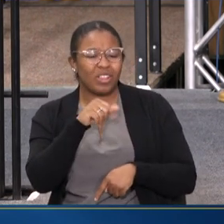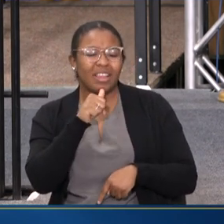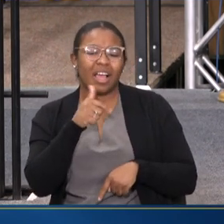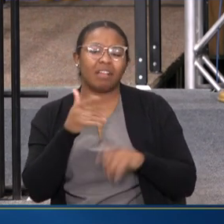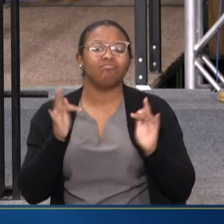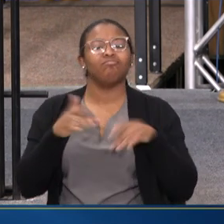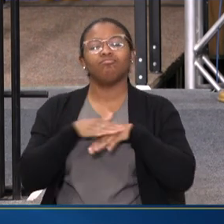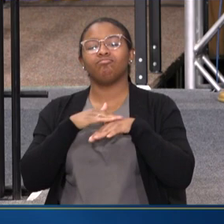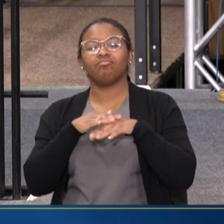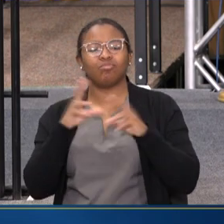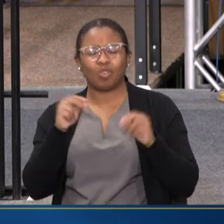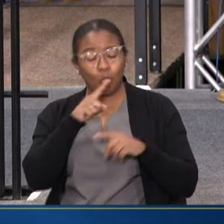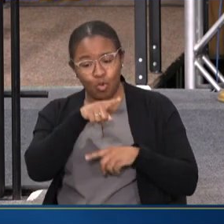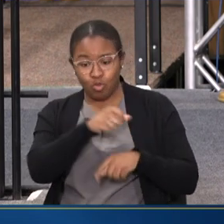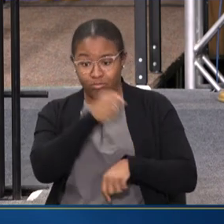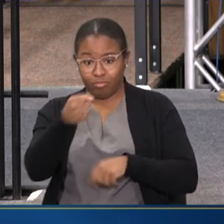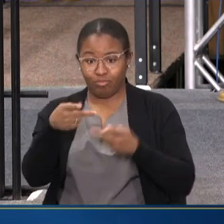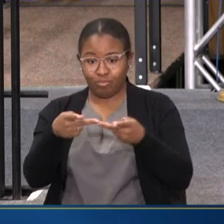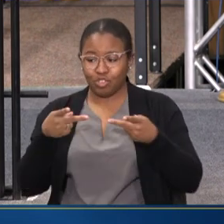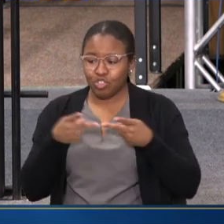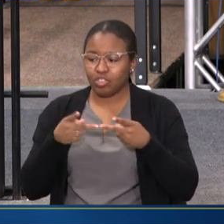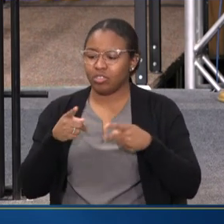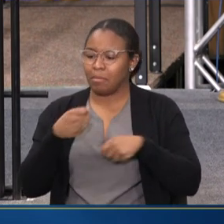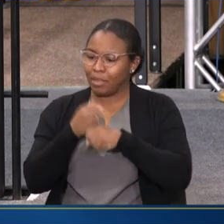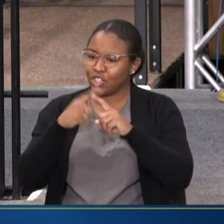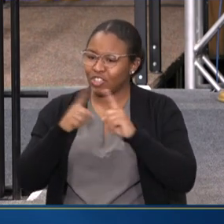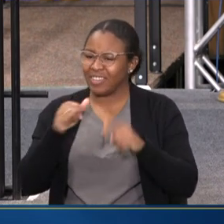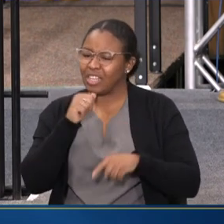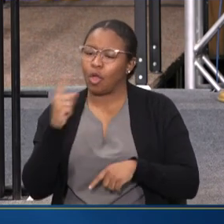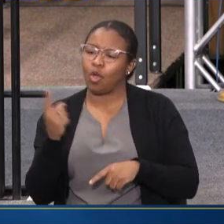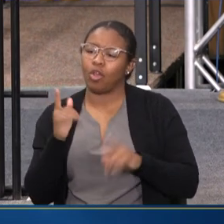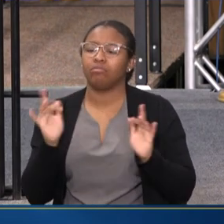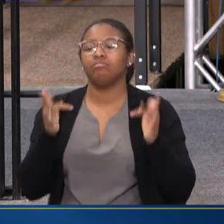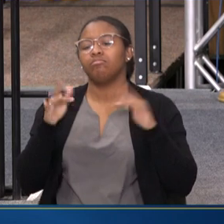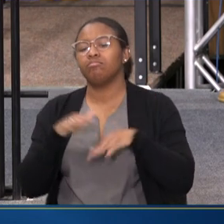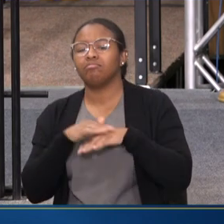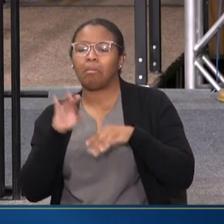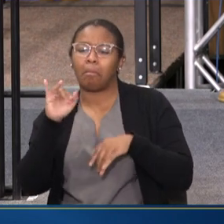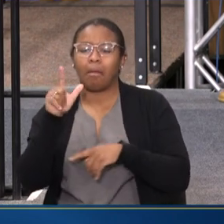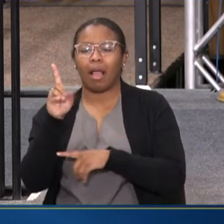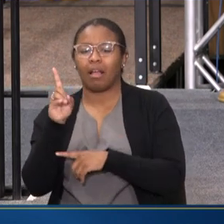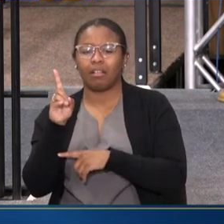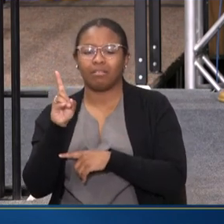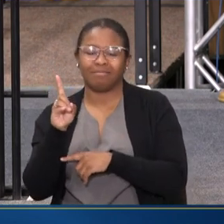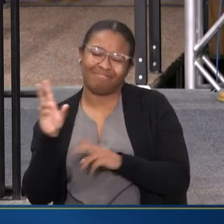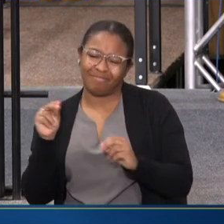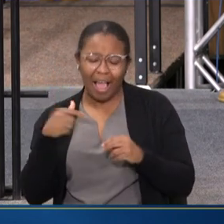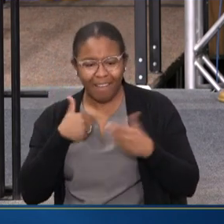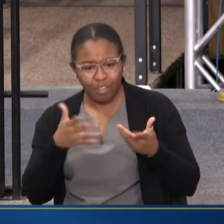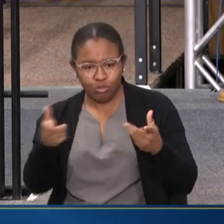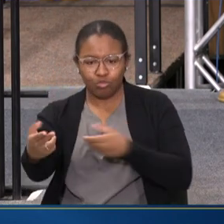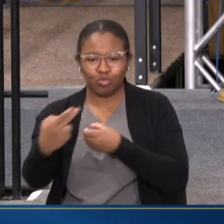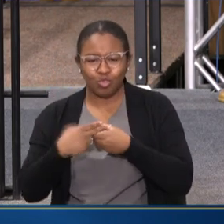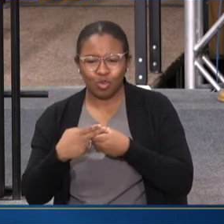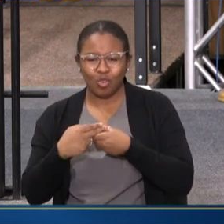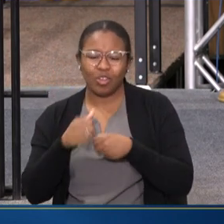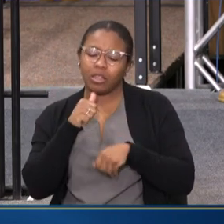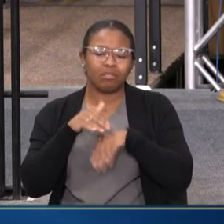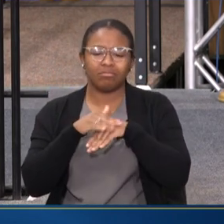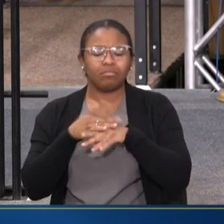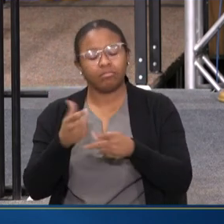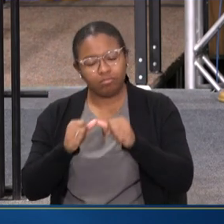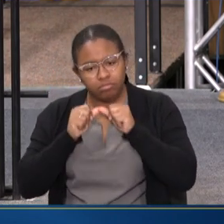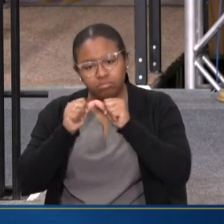WHEN YOU'RE PUT IN A POSITION TO MAKE A DIFFERENCE, NEVER DO MILD. I INVITE YOU TO JOIN US AND NEVER DO MILD.